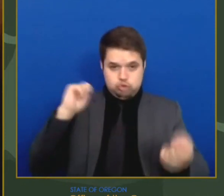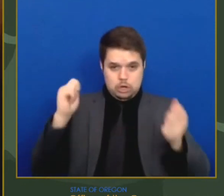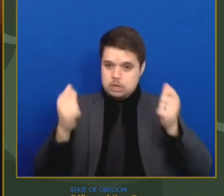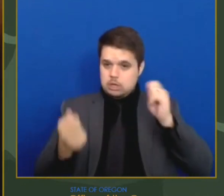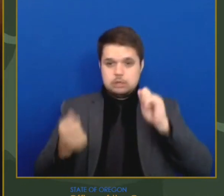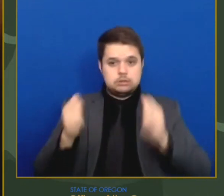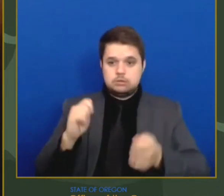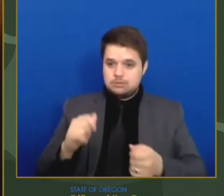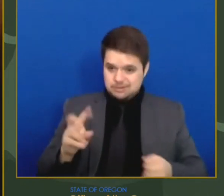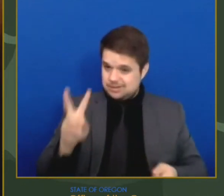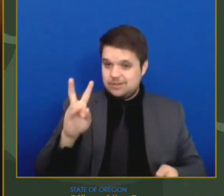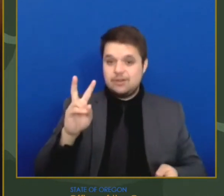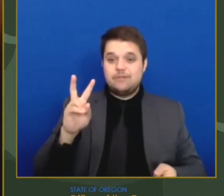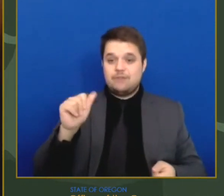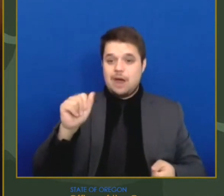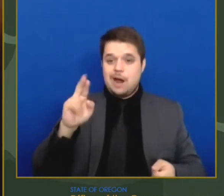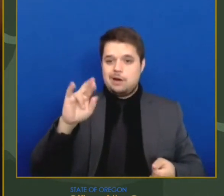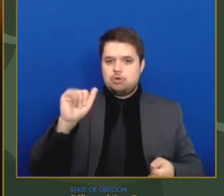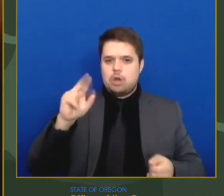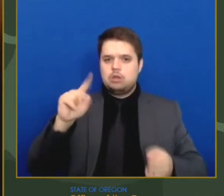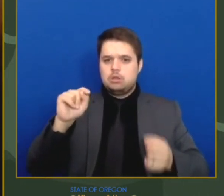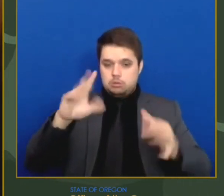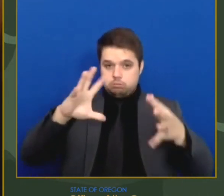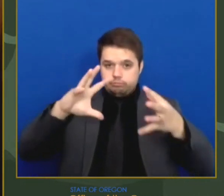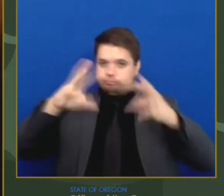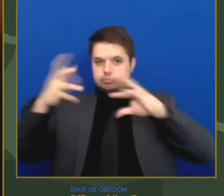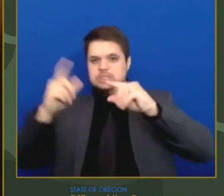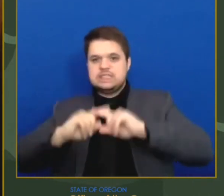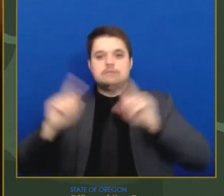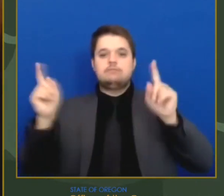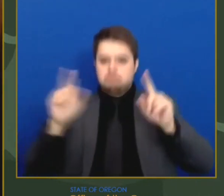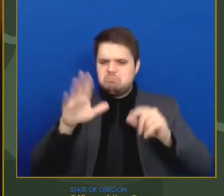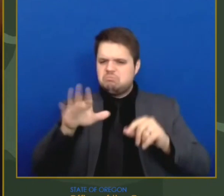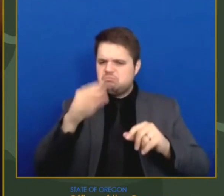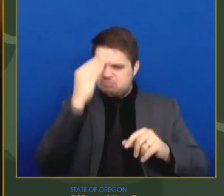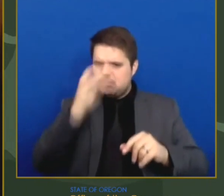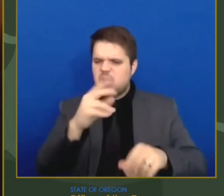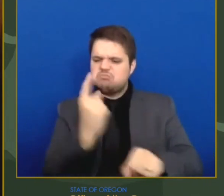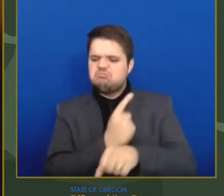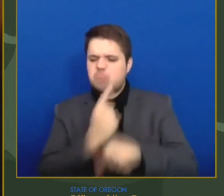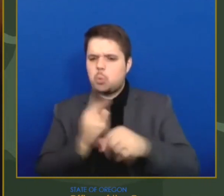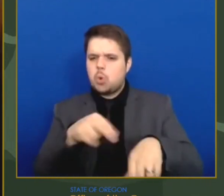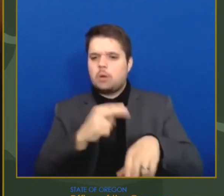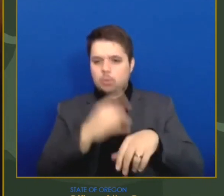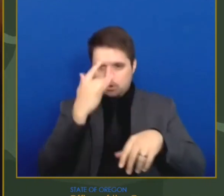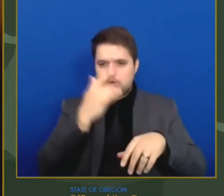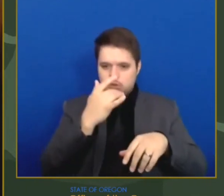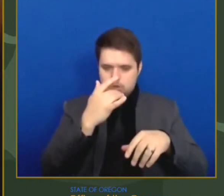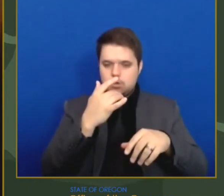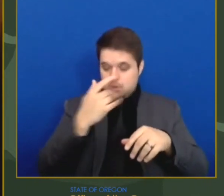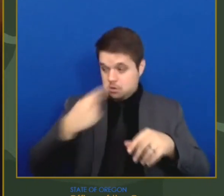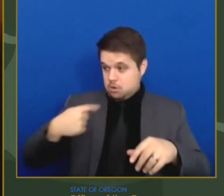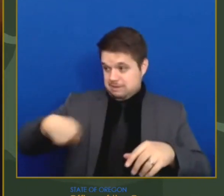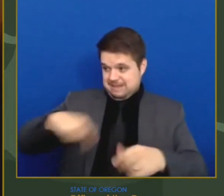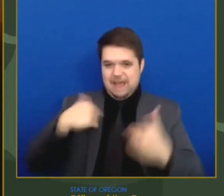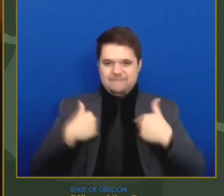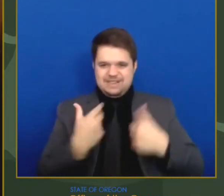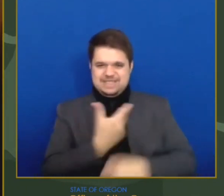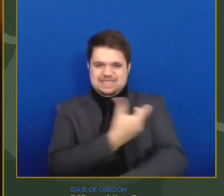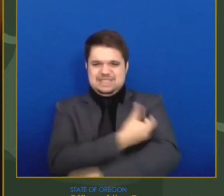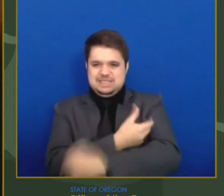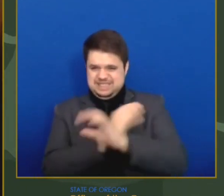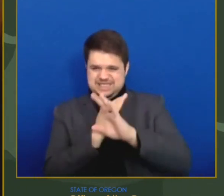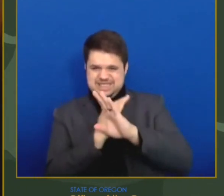including the Johnson & Johnson single-dose vaccine, are effective at preventing severe consequences from these diseases, like